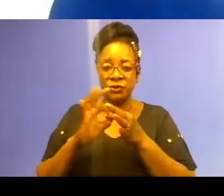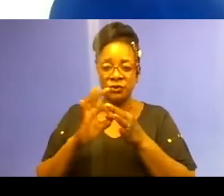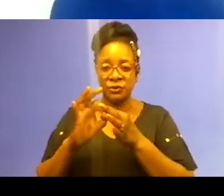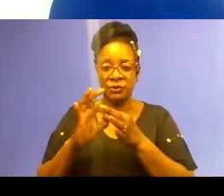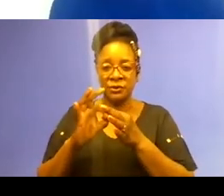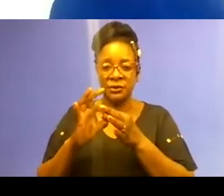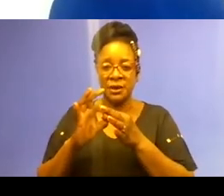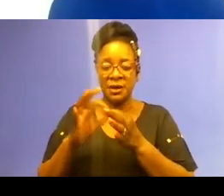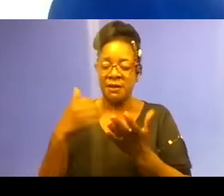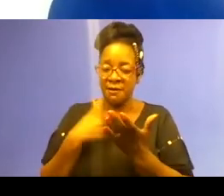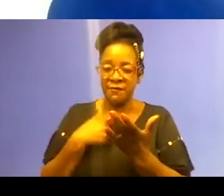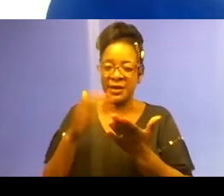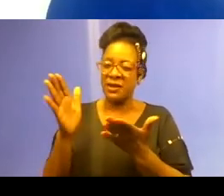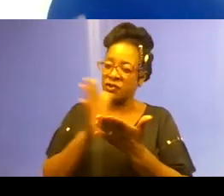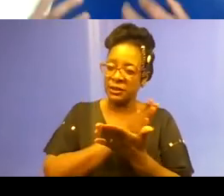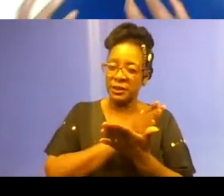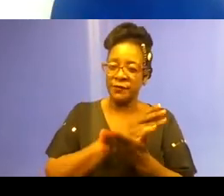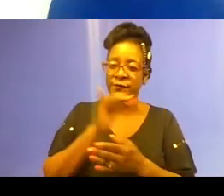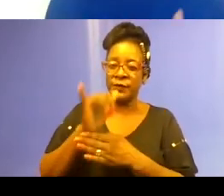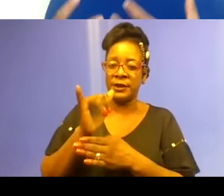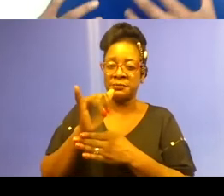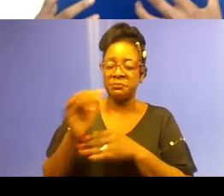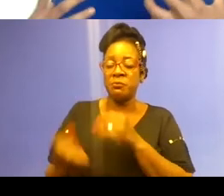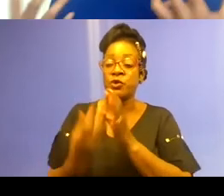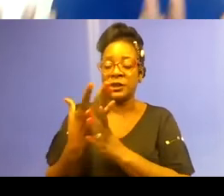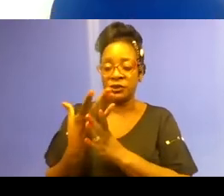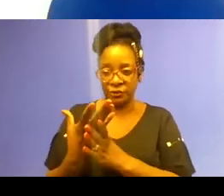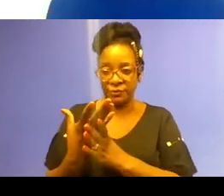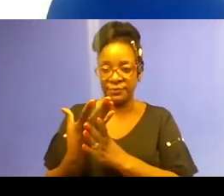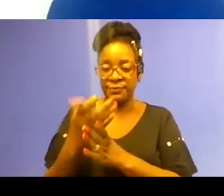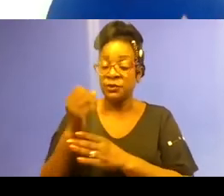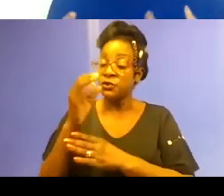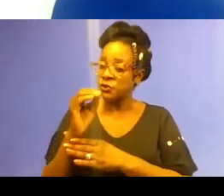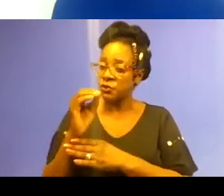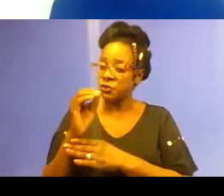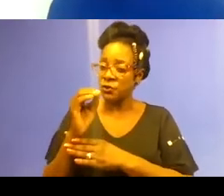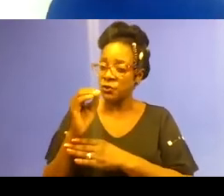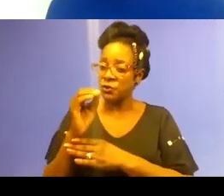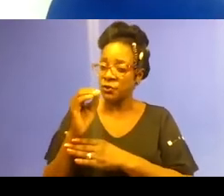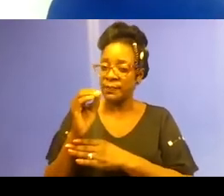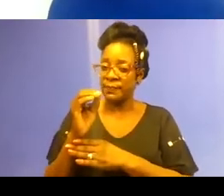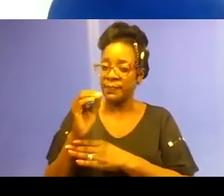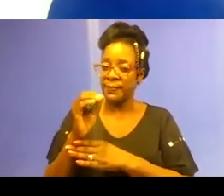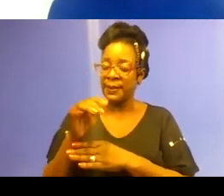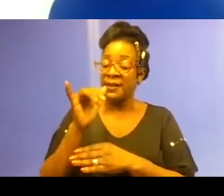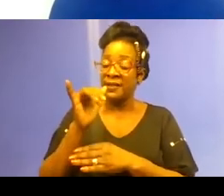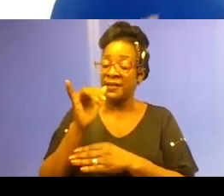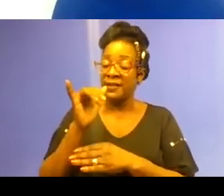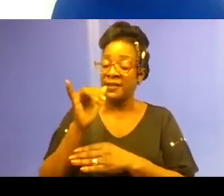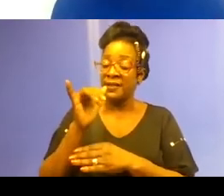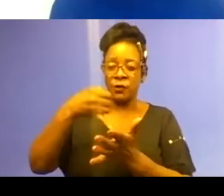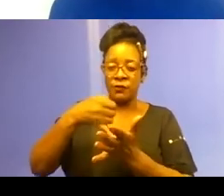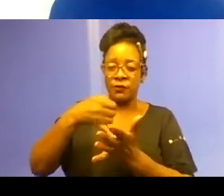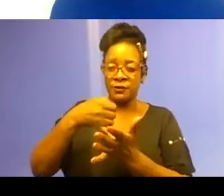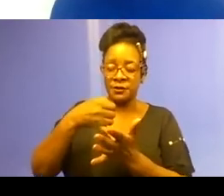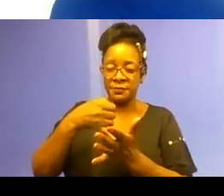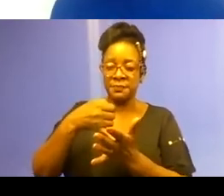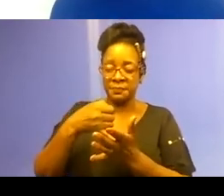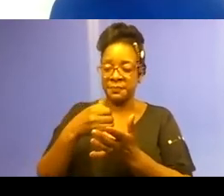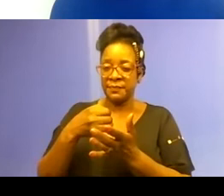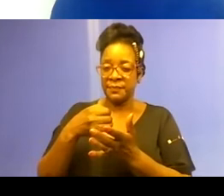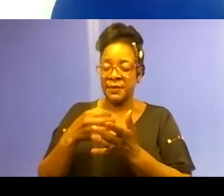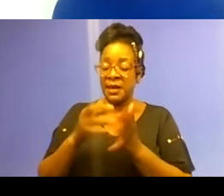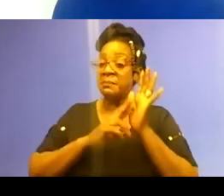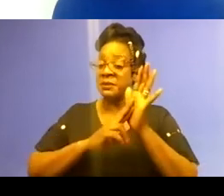modes of cultural production. So this largely involves media representation, stereotypical